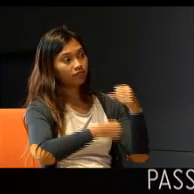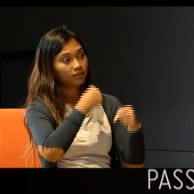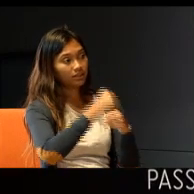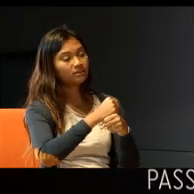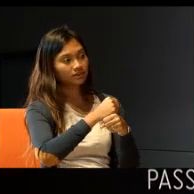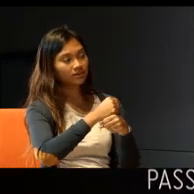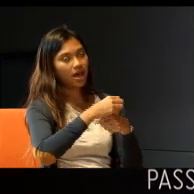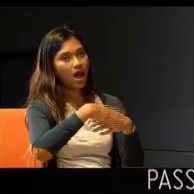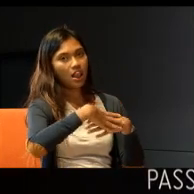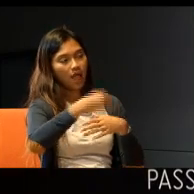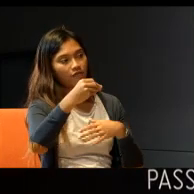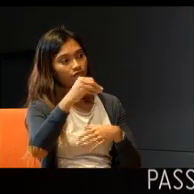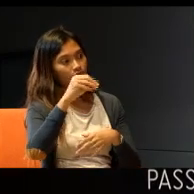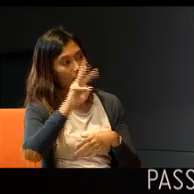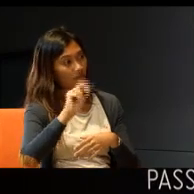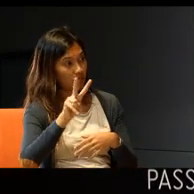Tamasic secretary,